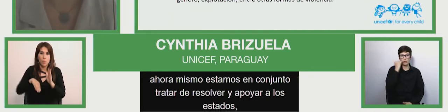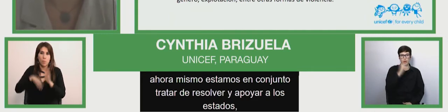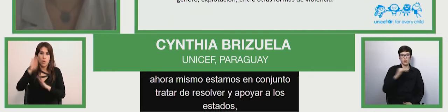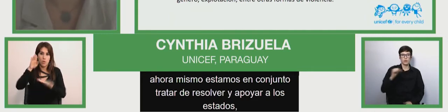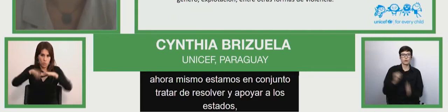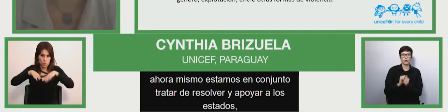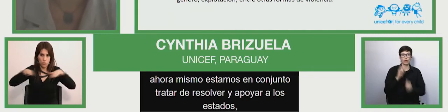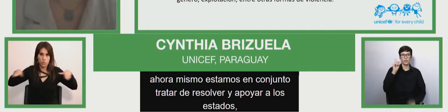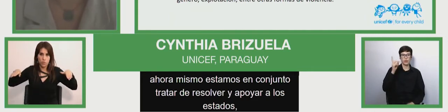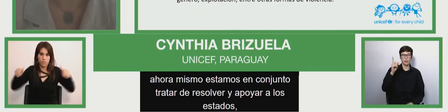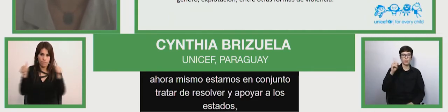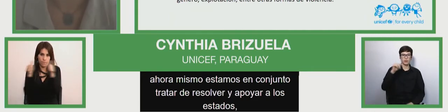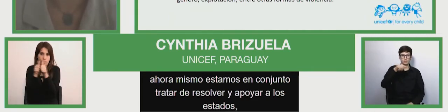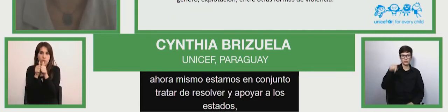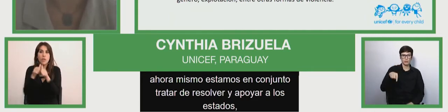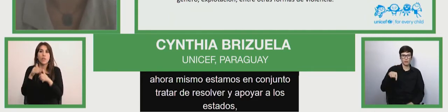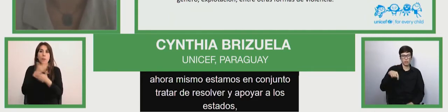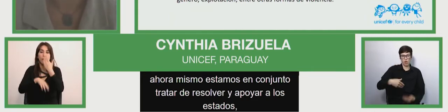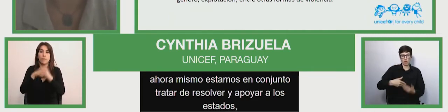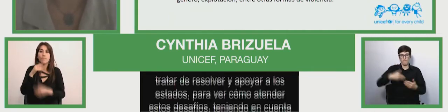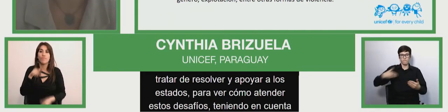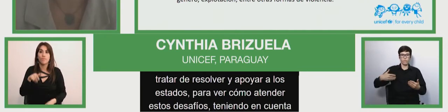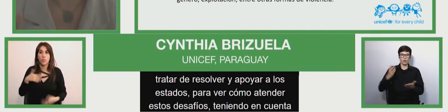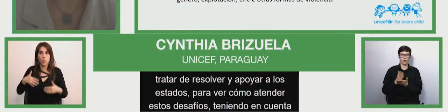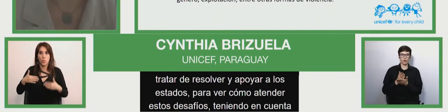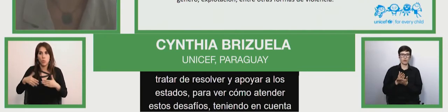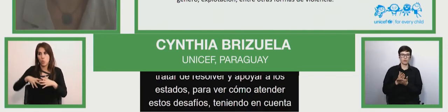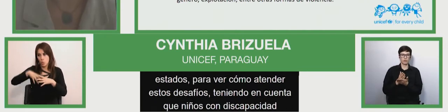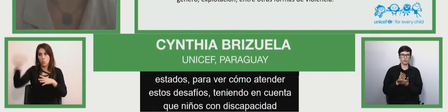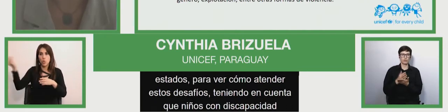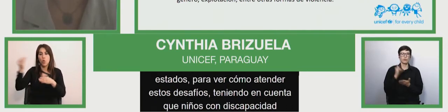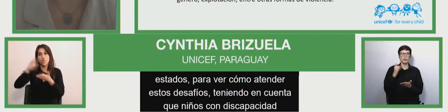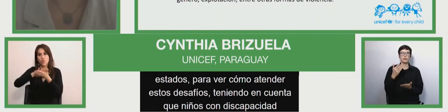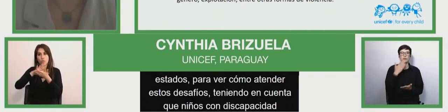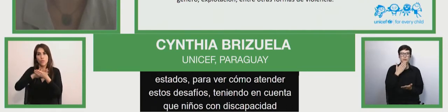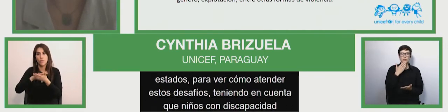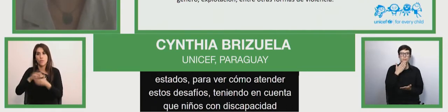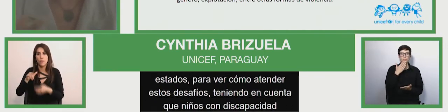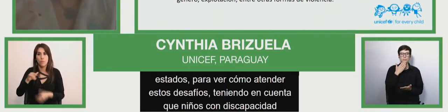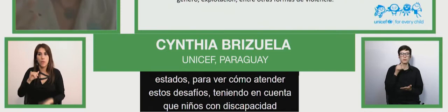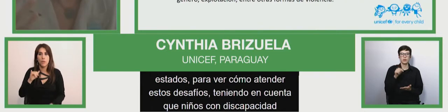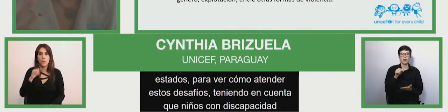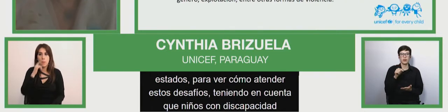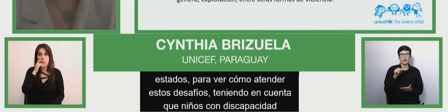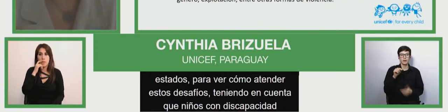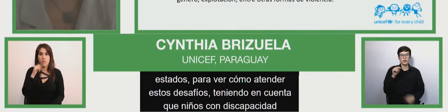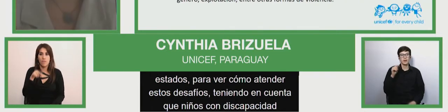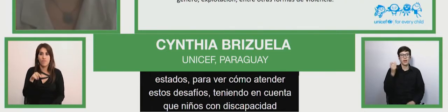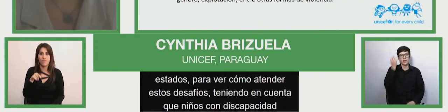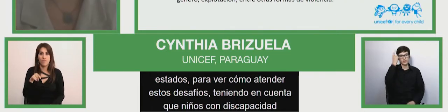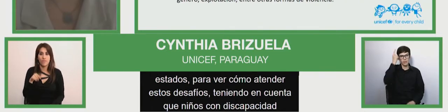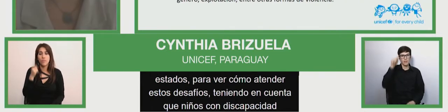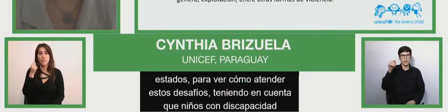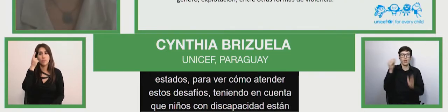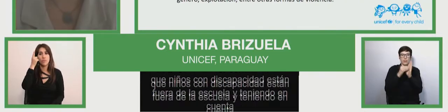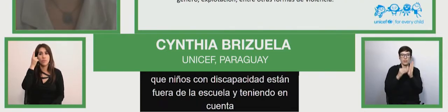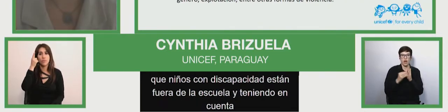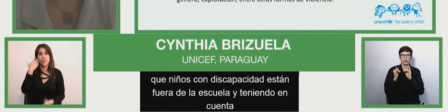are outside the the system and are taking also into account that data are not um